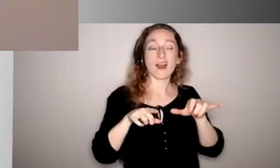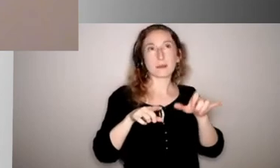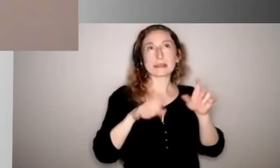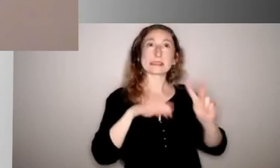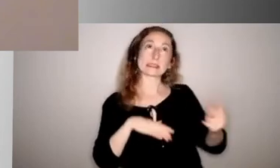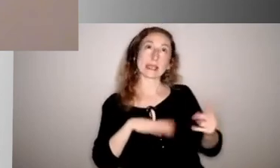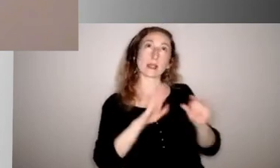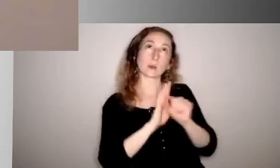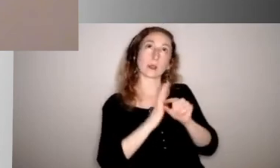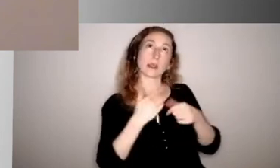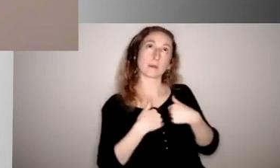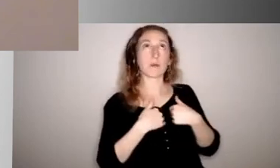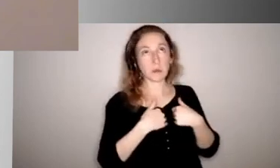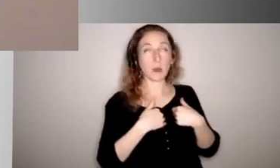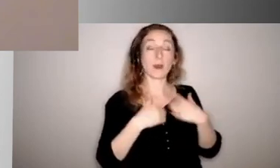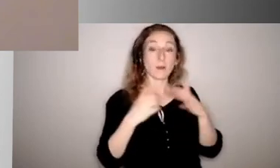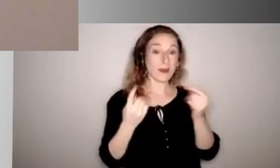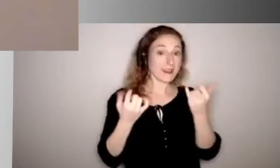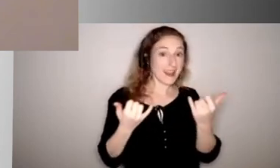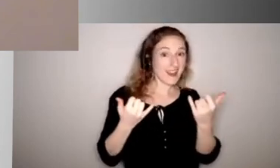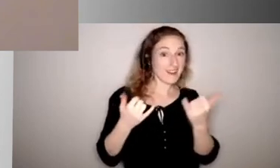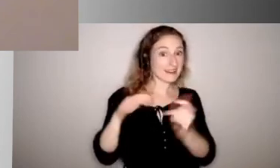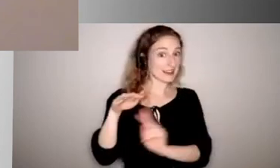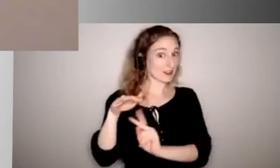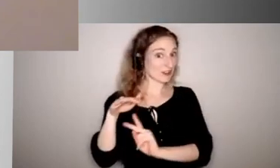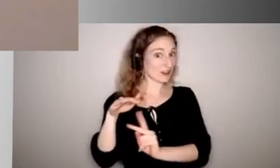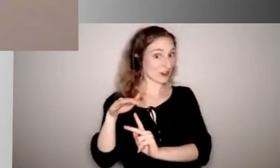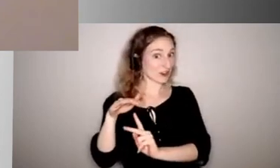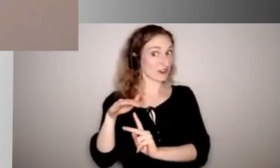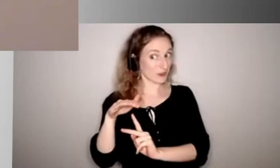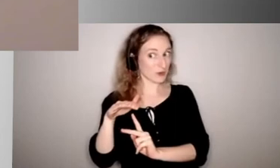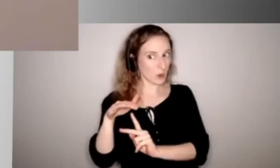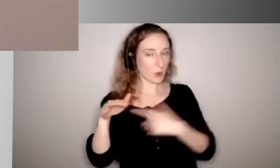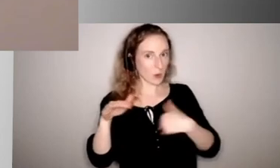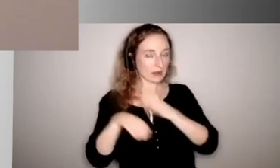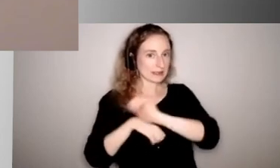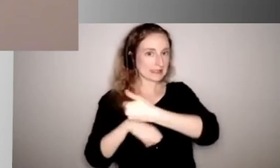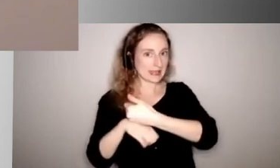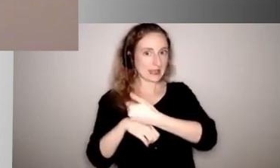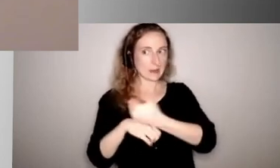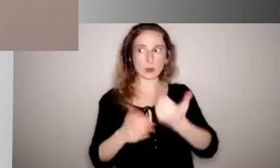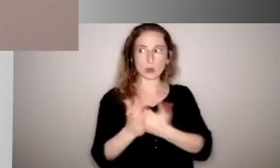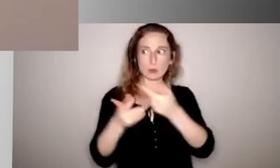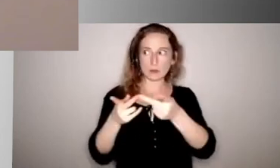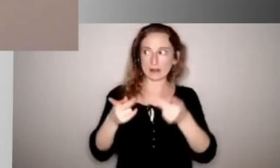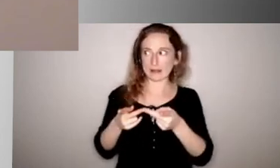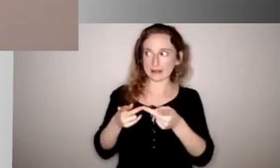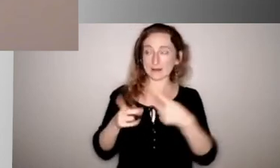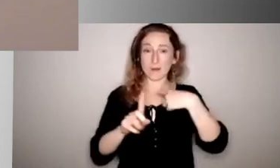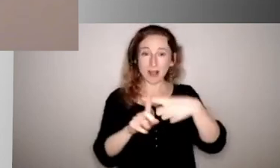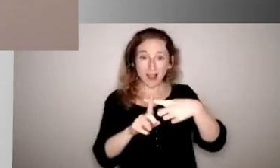that have never been in school. So like we're now establishing being in this new place and doing something that you've never had to do. So just